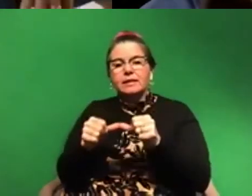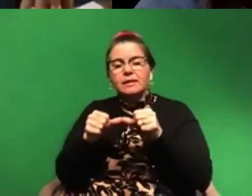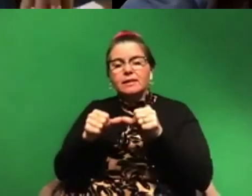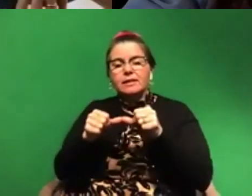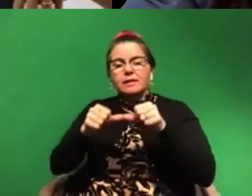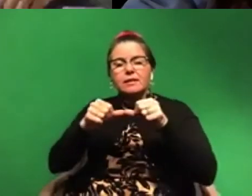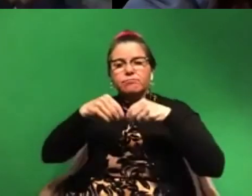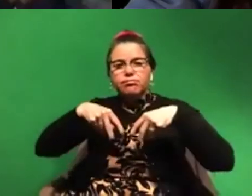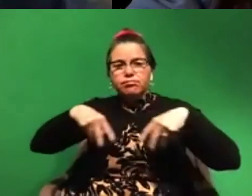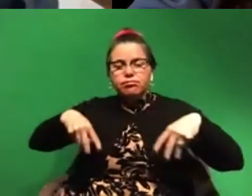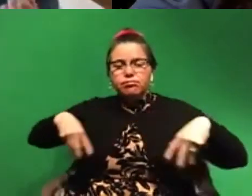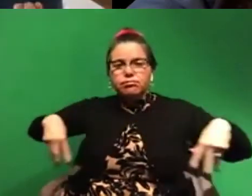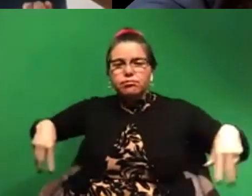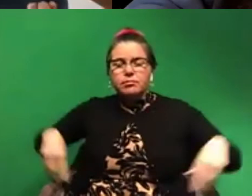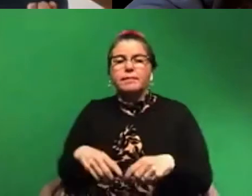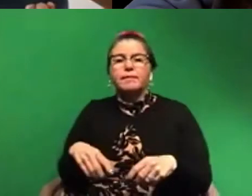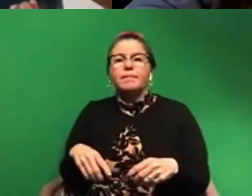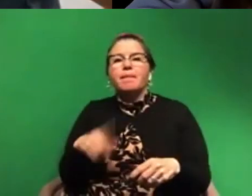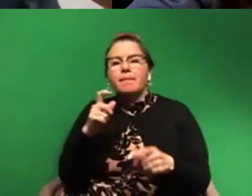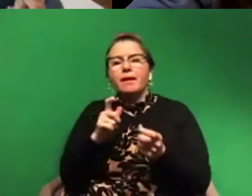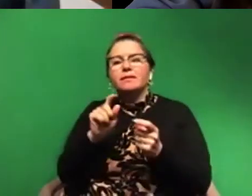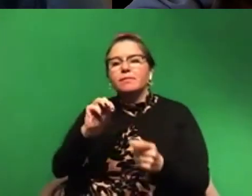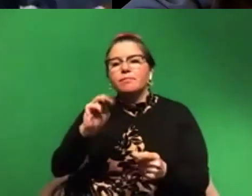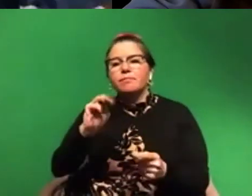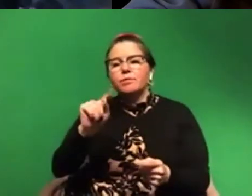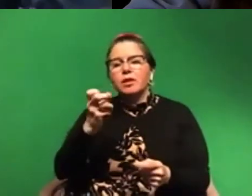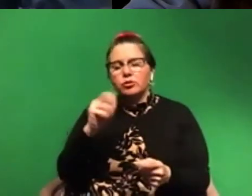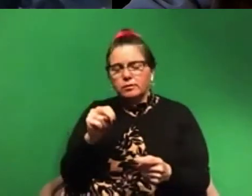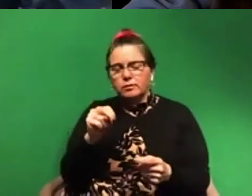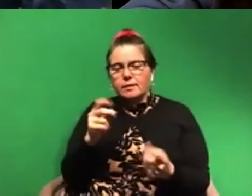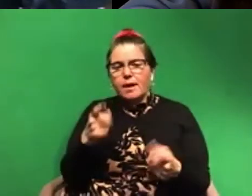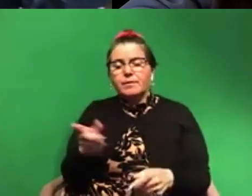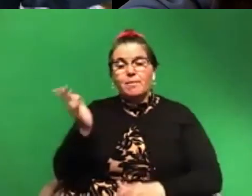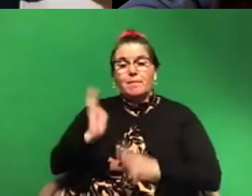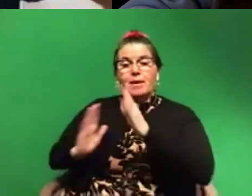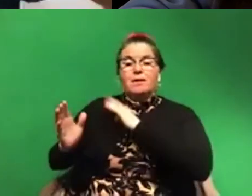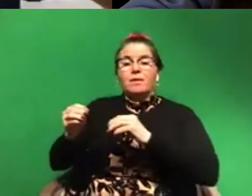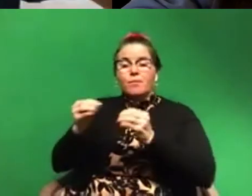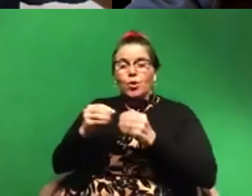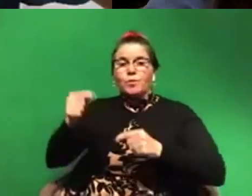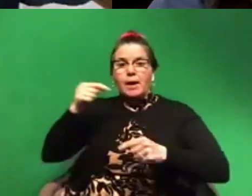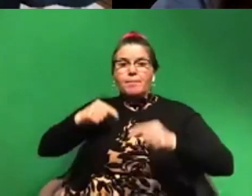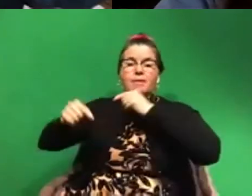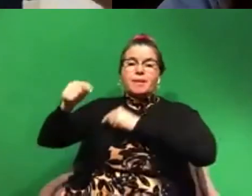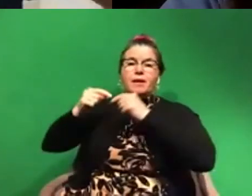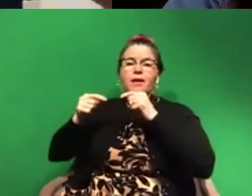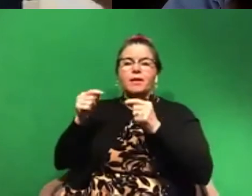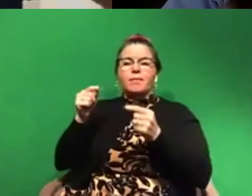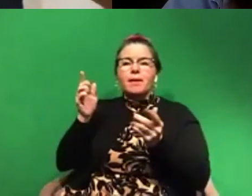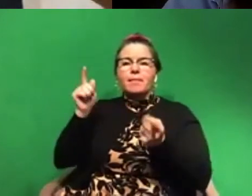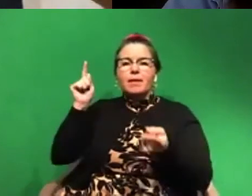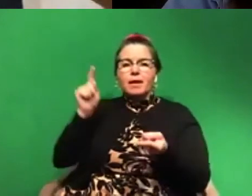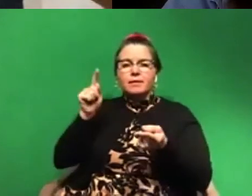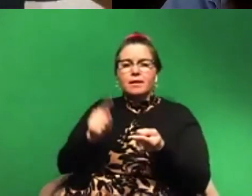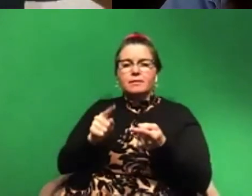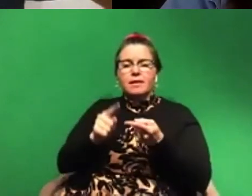similarity because of mutations. So the further back in time you go, the less similar the organisms are